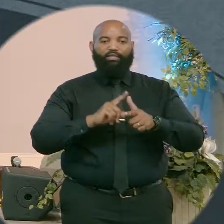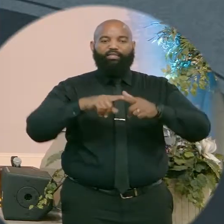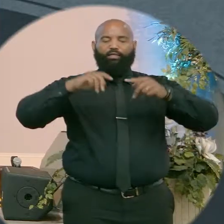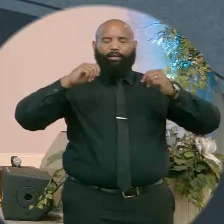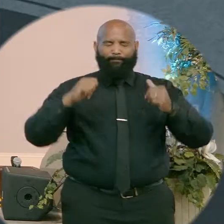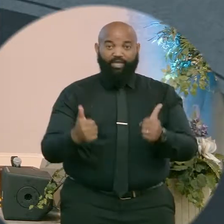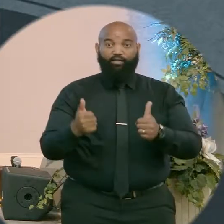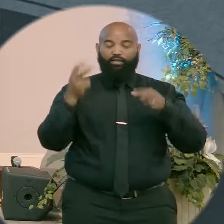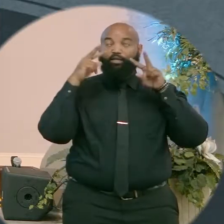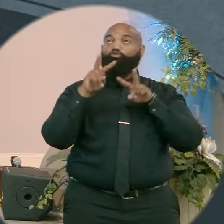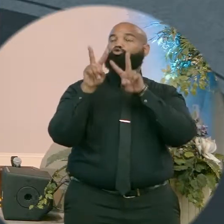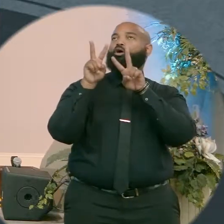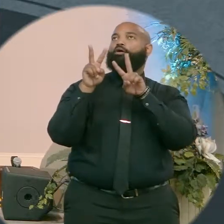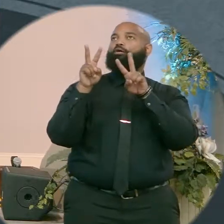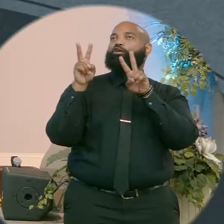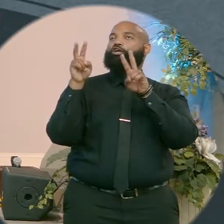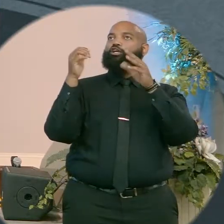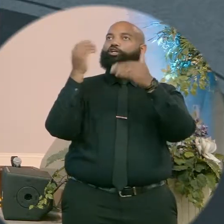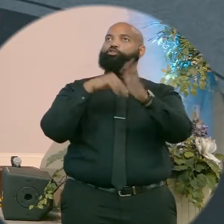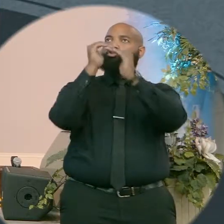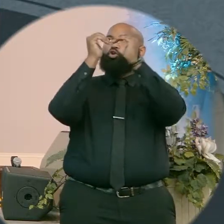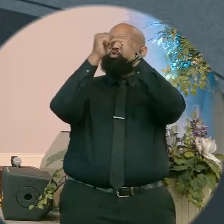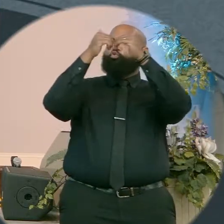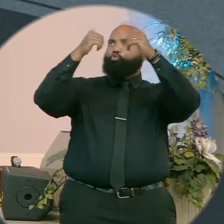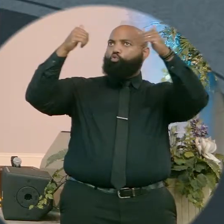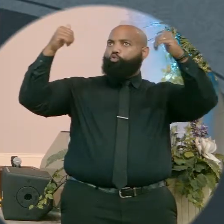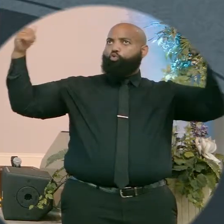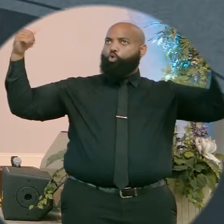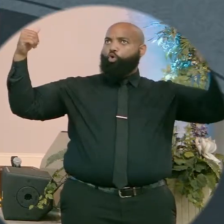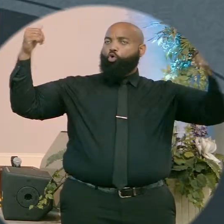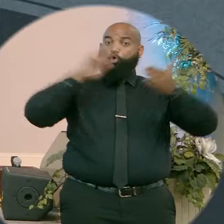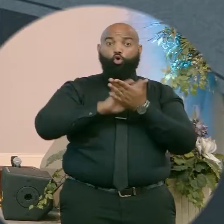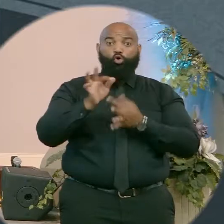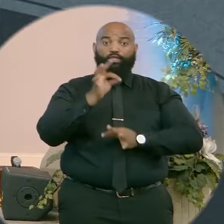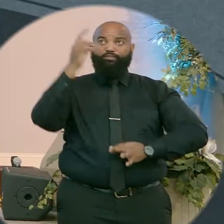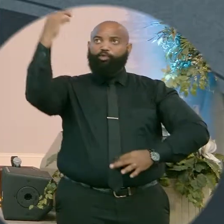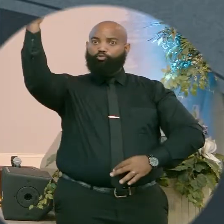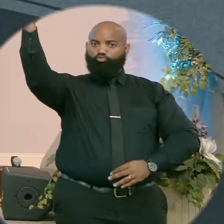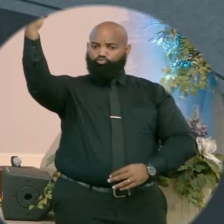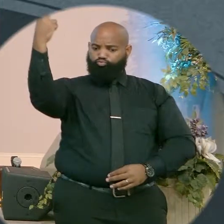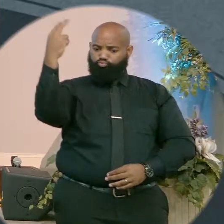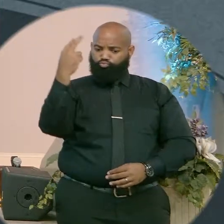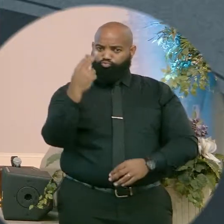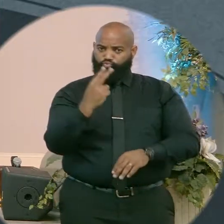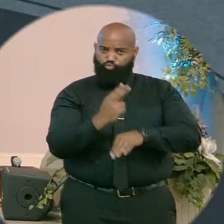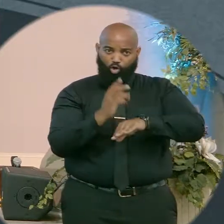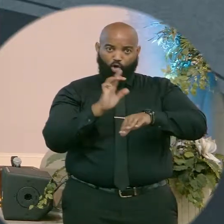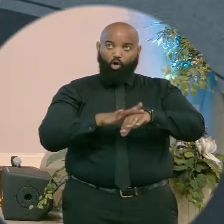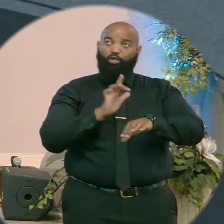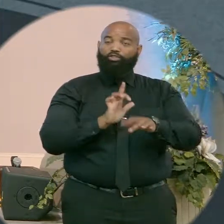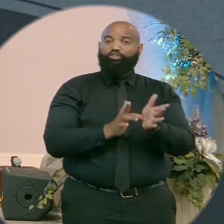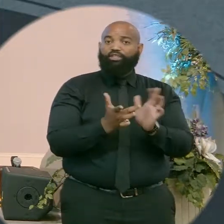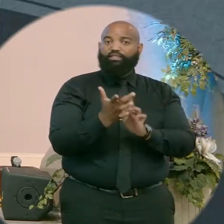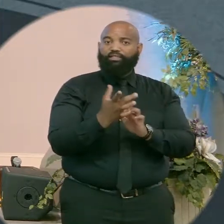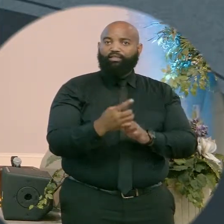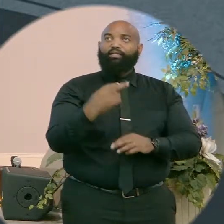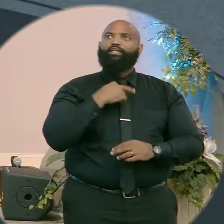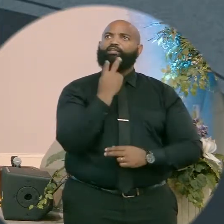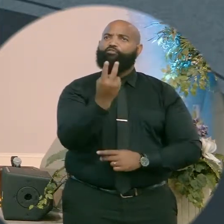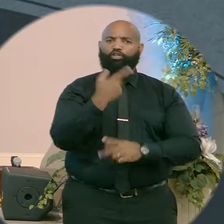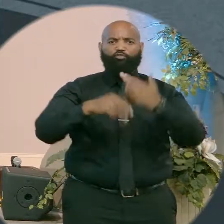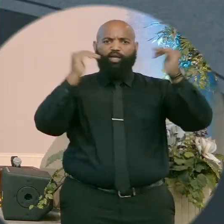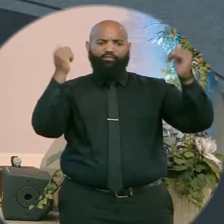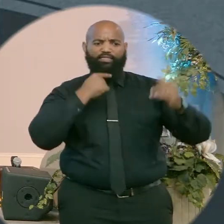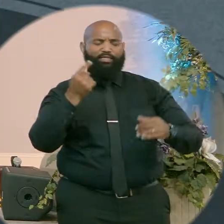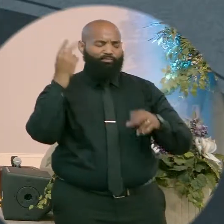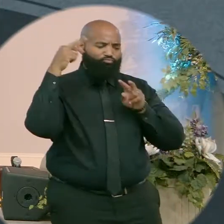he saw the heavens being torn open and the spirit descending on him like a dove. And a voice came from heaven, you are my beloved